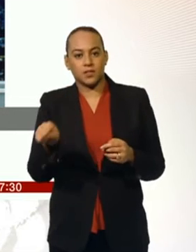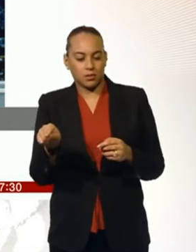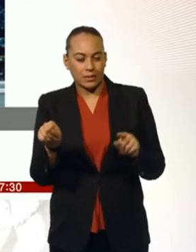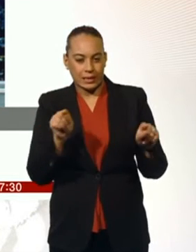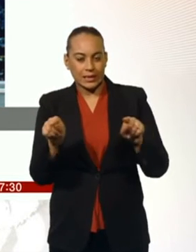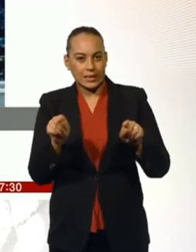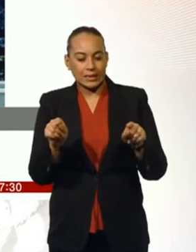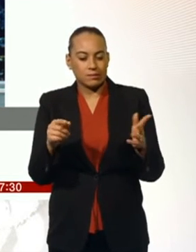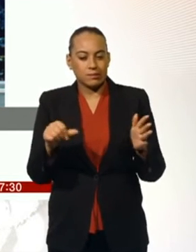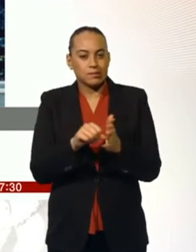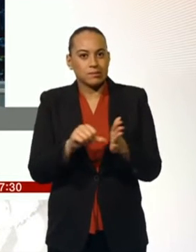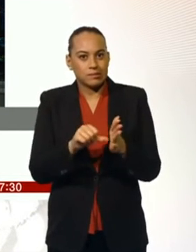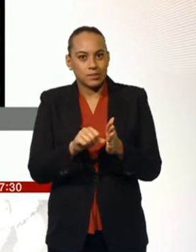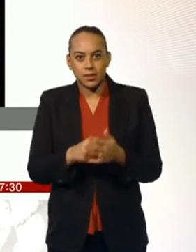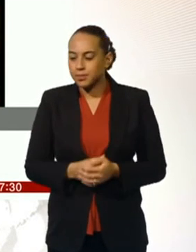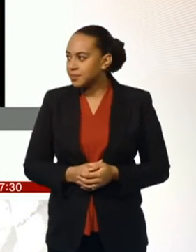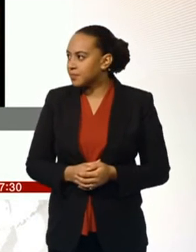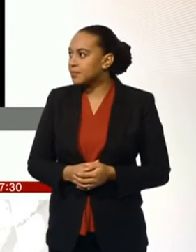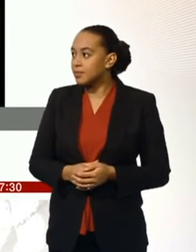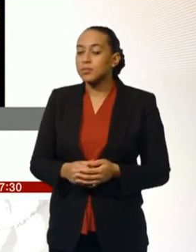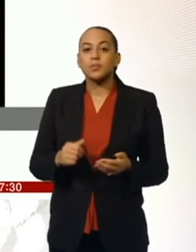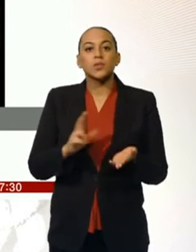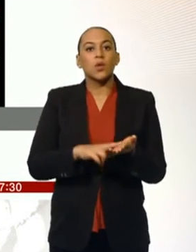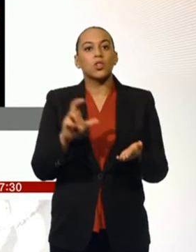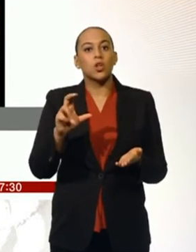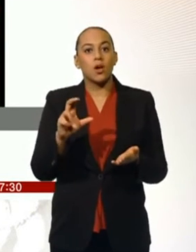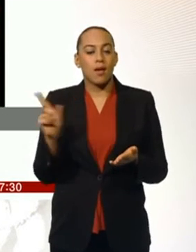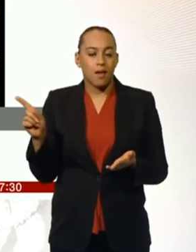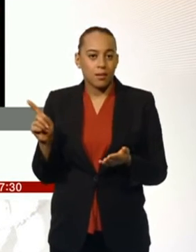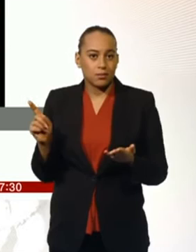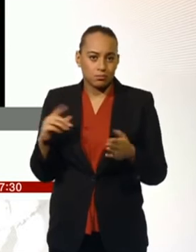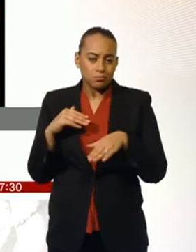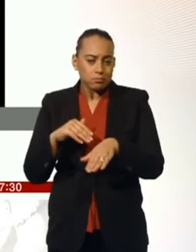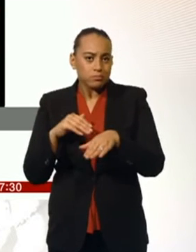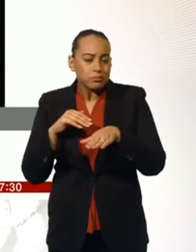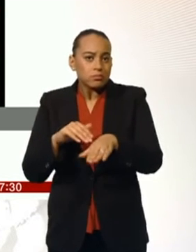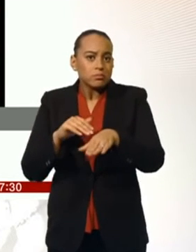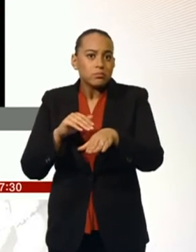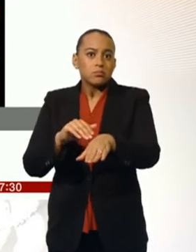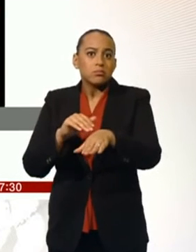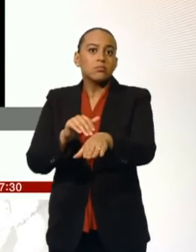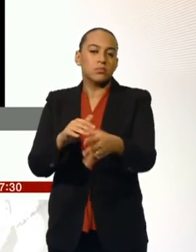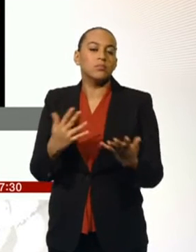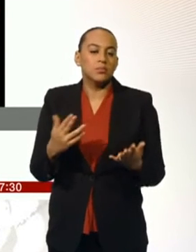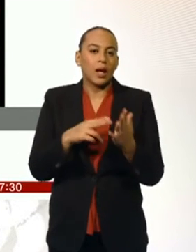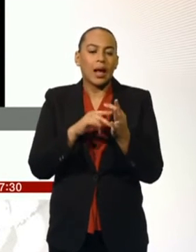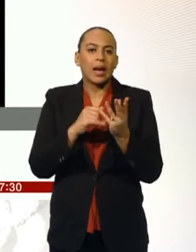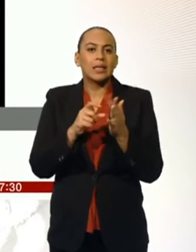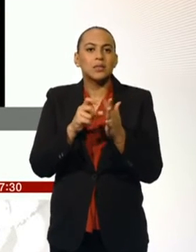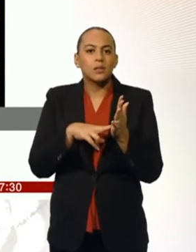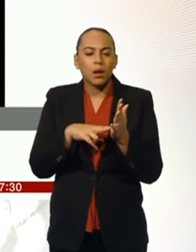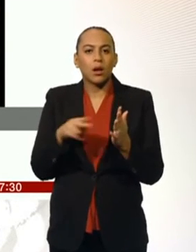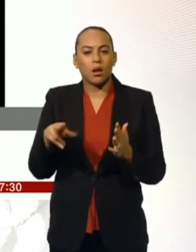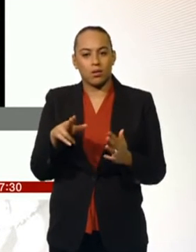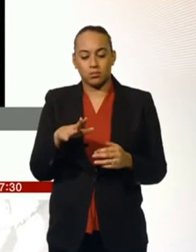is due to reopen today. Out on the roads, this is the North Circular, where there are delays building towards the roadworks in Kneesden. These are the